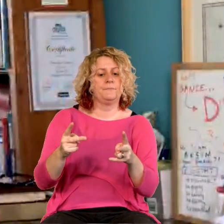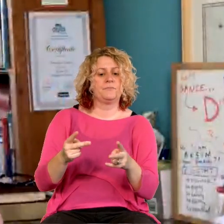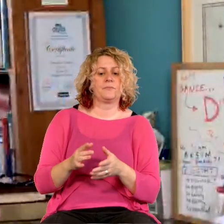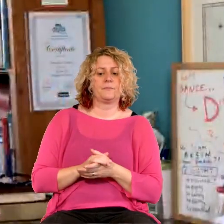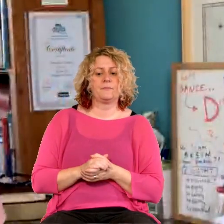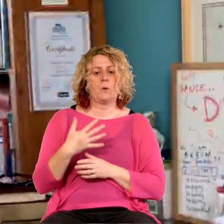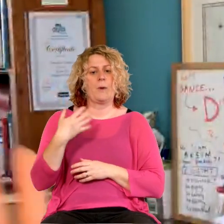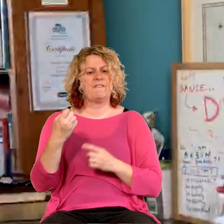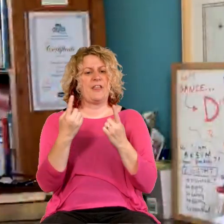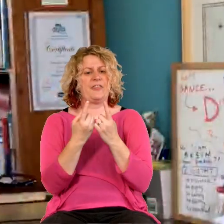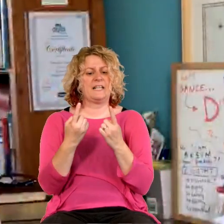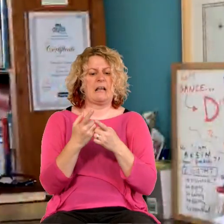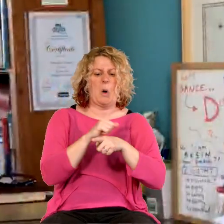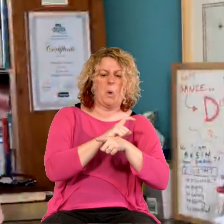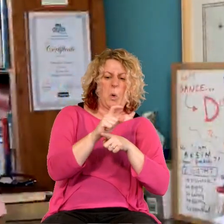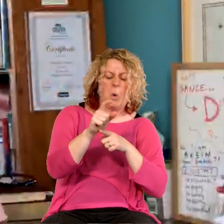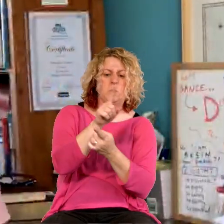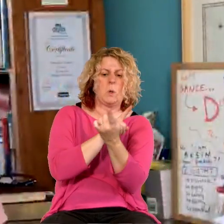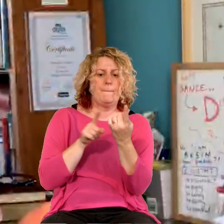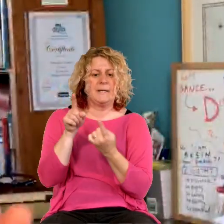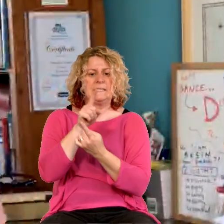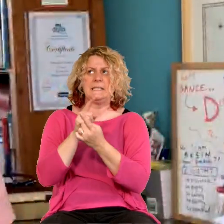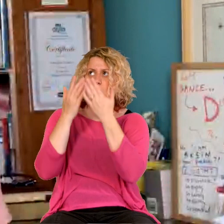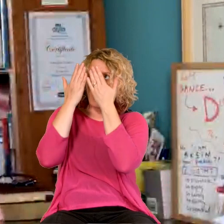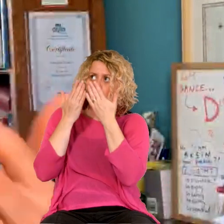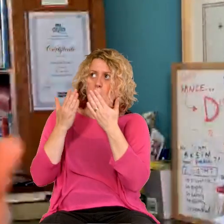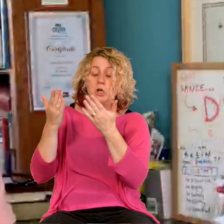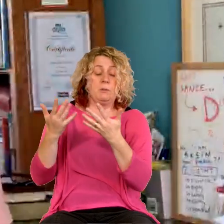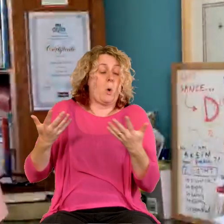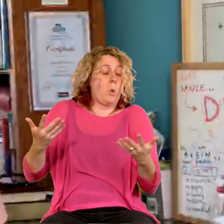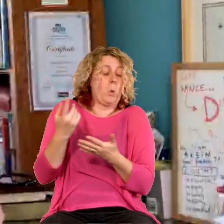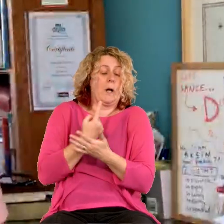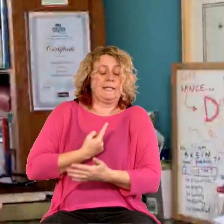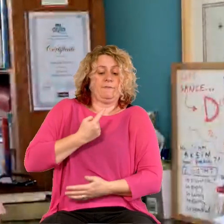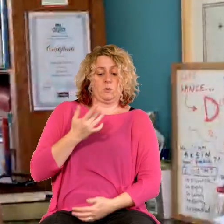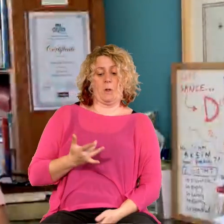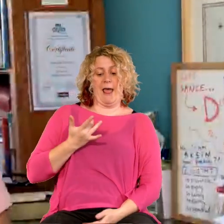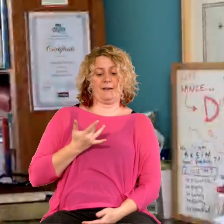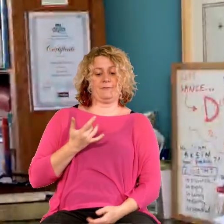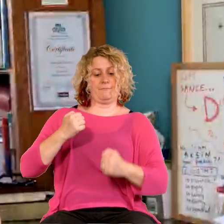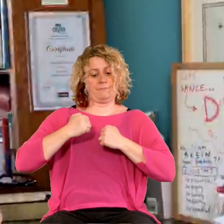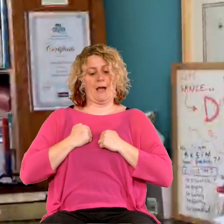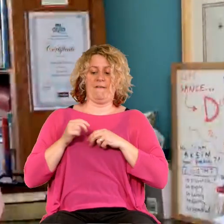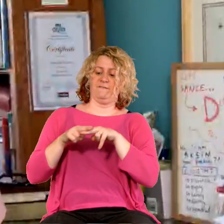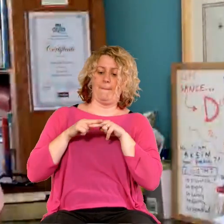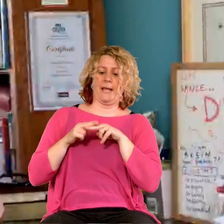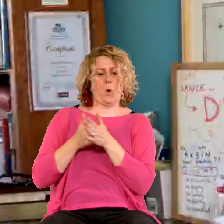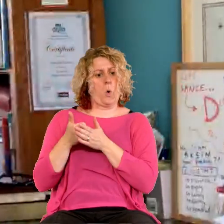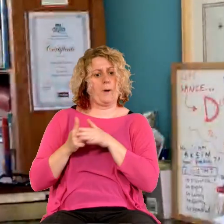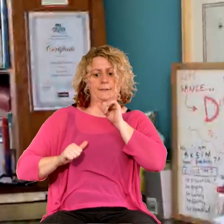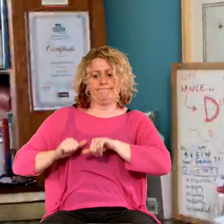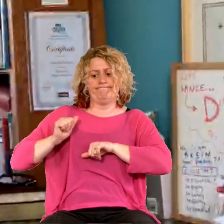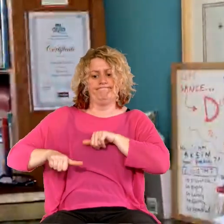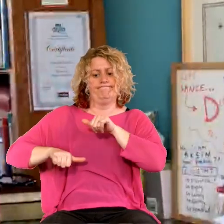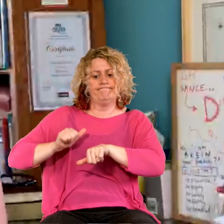or whether it's even in our individual lives, the way we do family life, our different routines and patterns and things we always do. Well, in a way